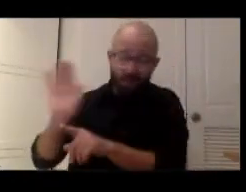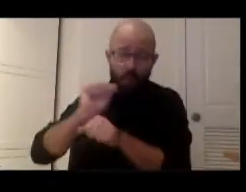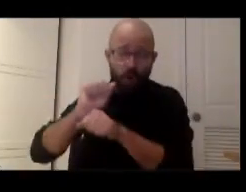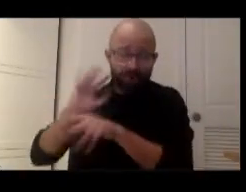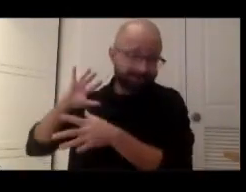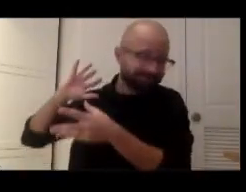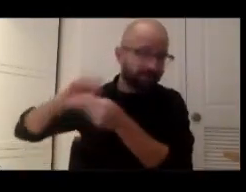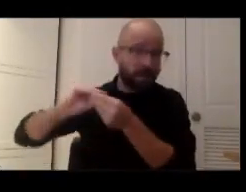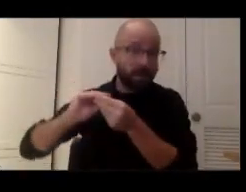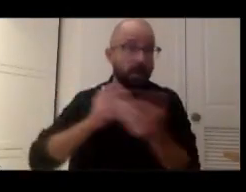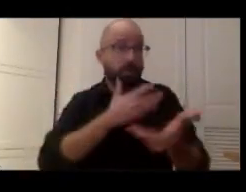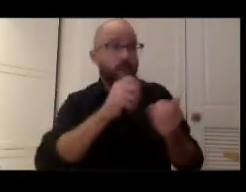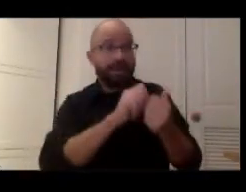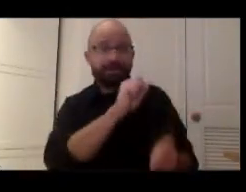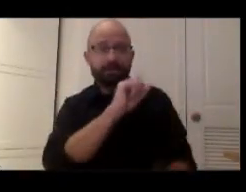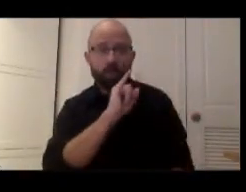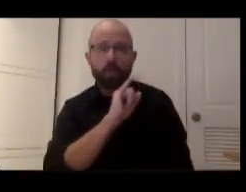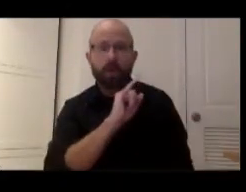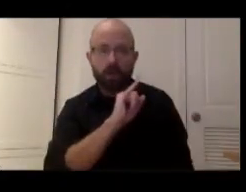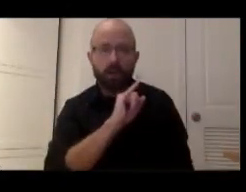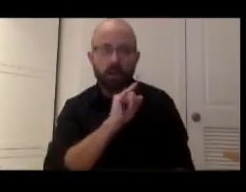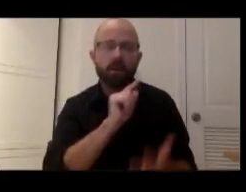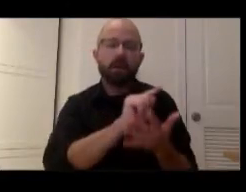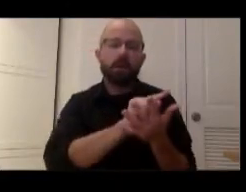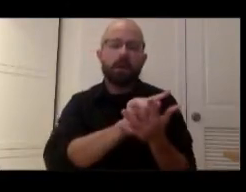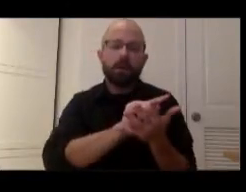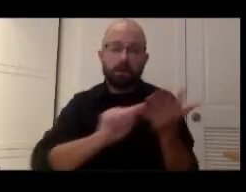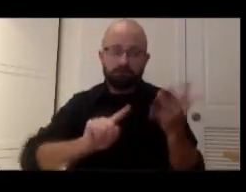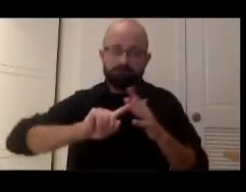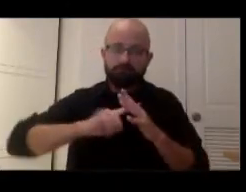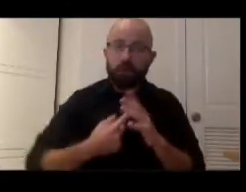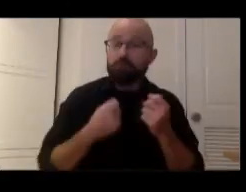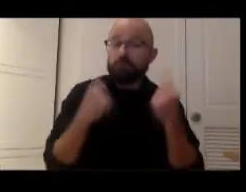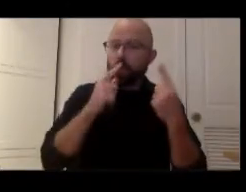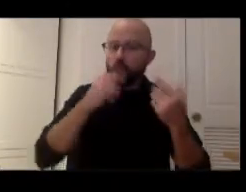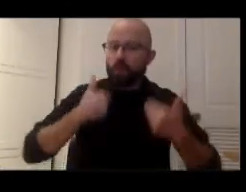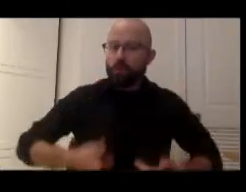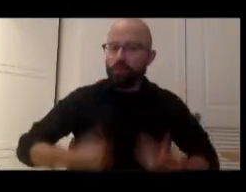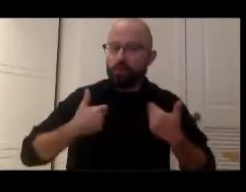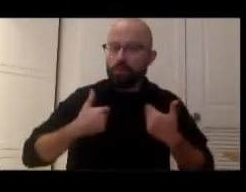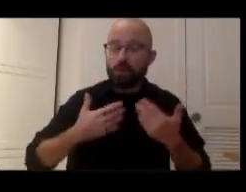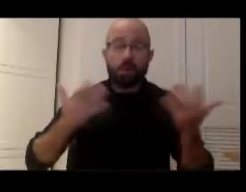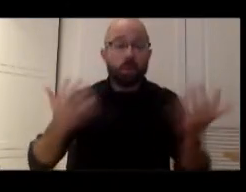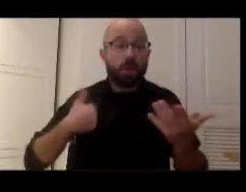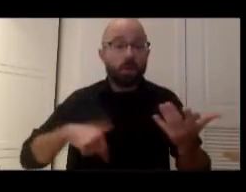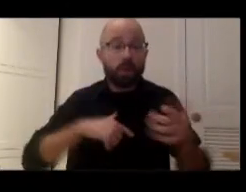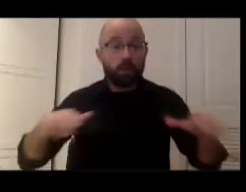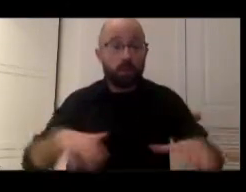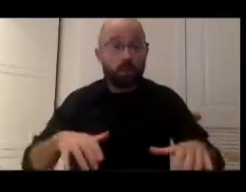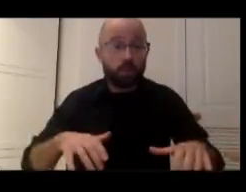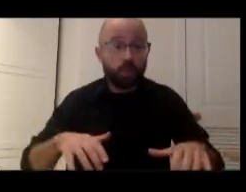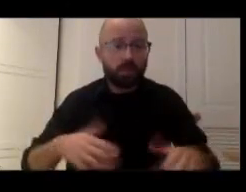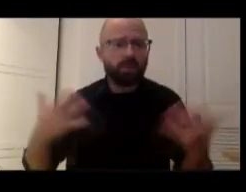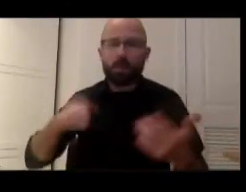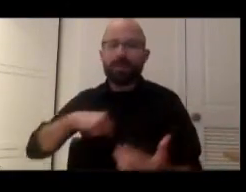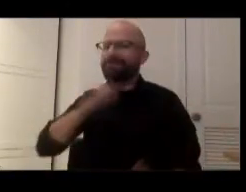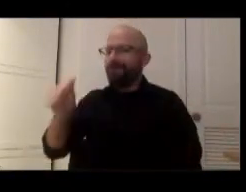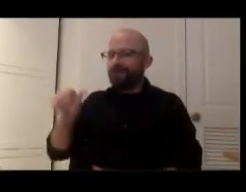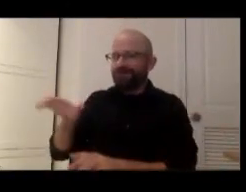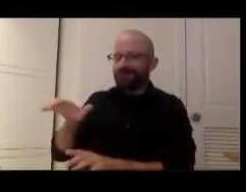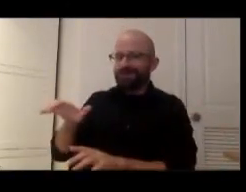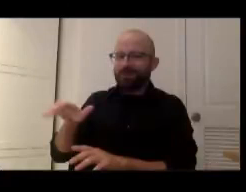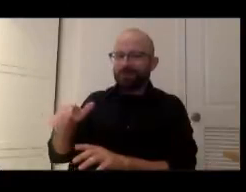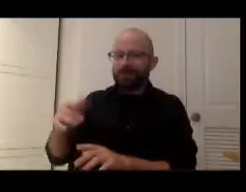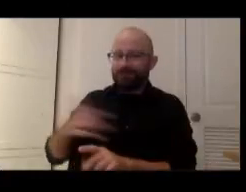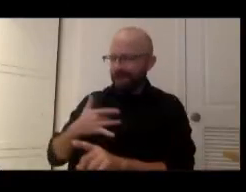Smithsonian so they begin to understand who we are and what we do and what we don't do, have confidence in telling us what